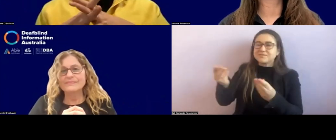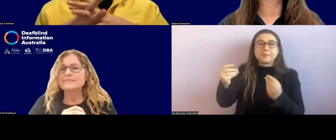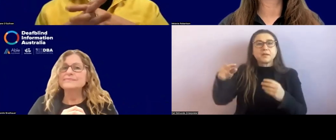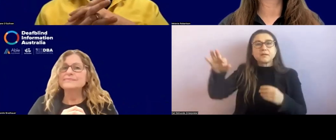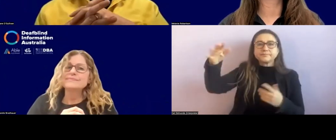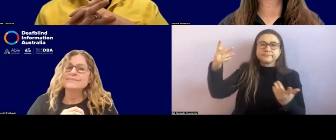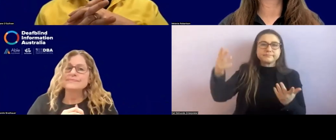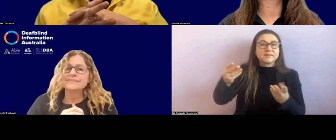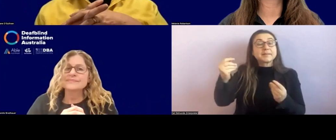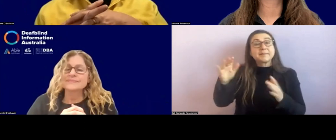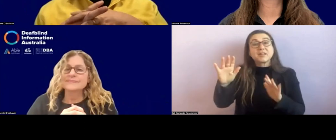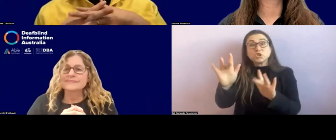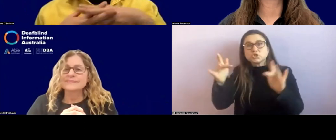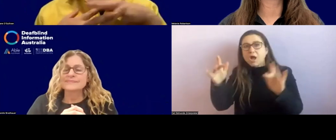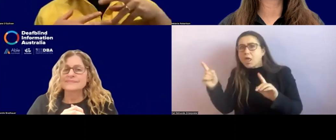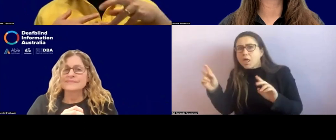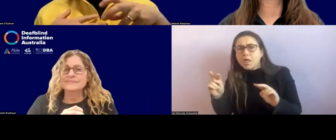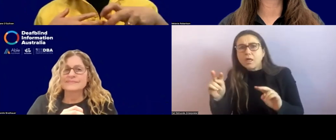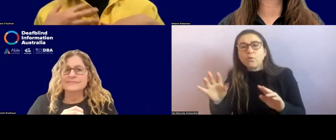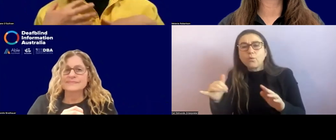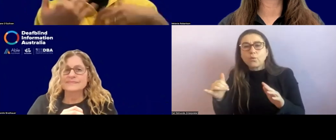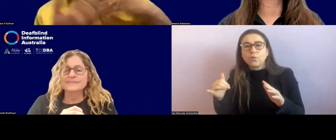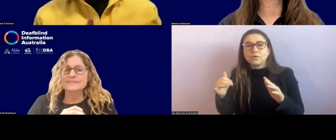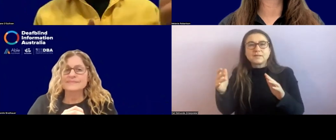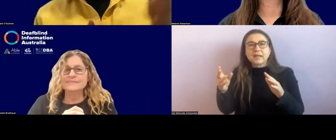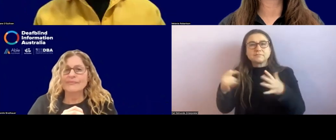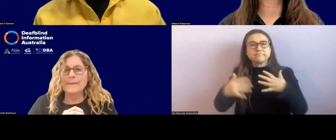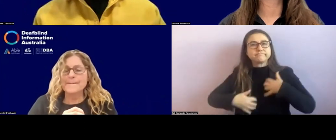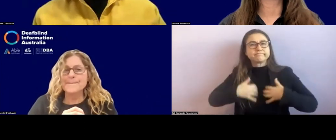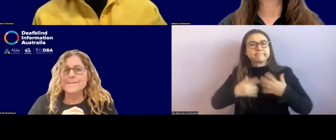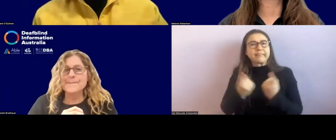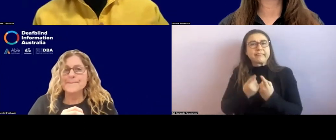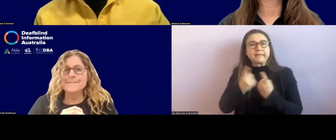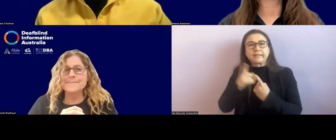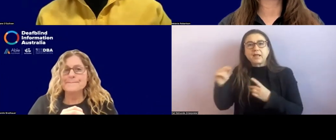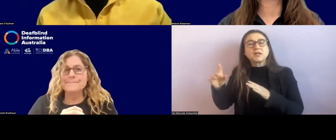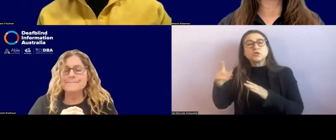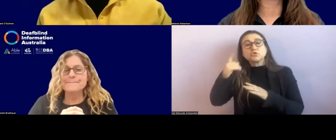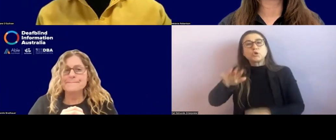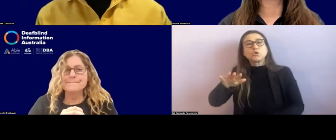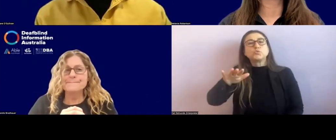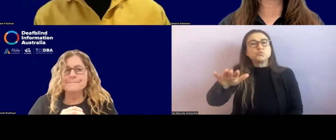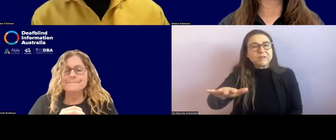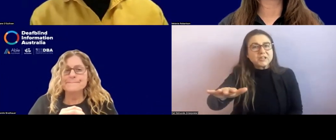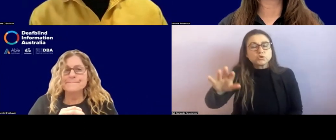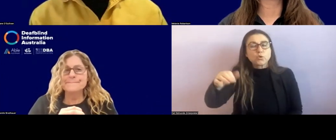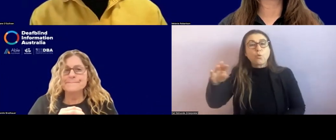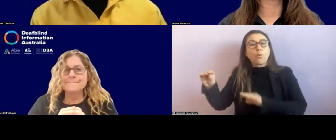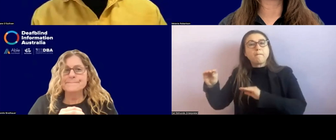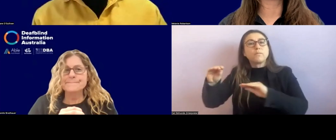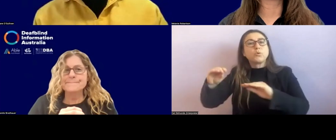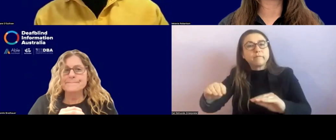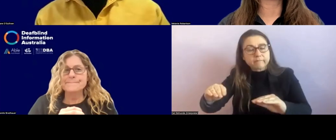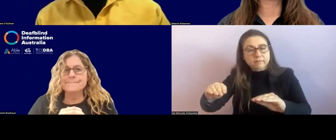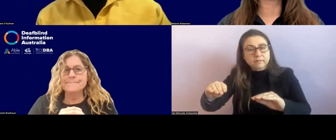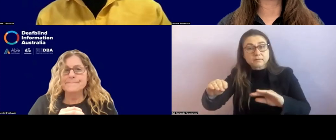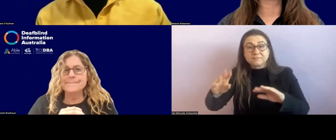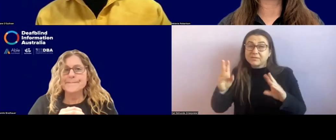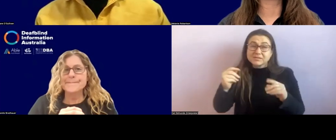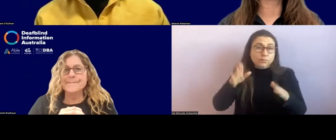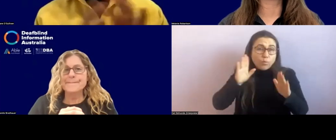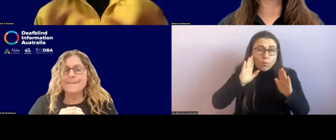you know, the thing that, that somebody is attending to be able to reach or move toward, but there are some, um, wonderful practitioners in, um,